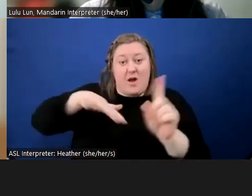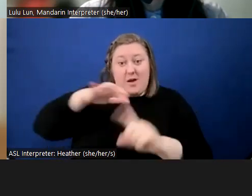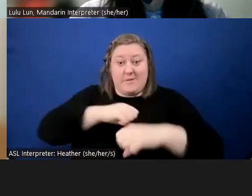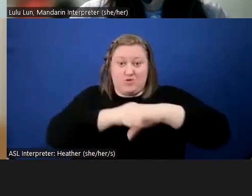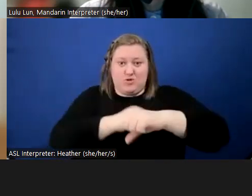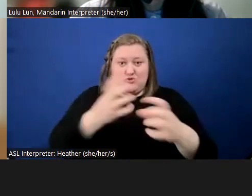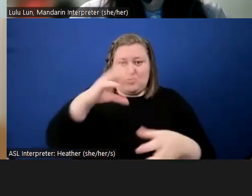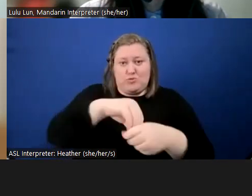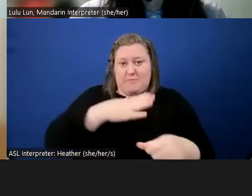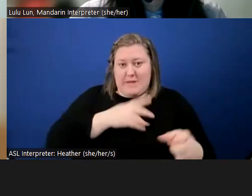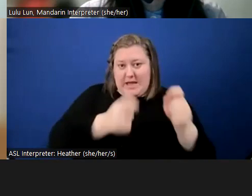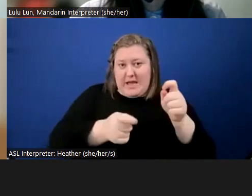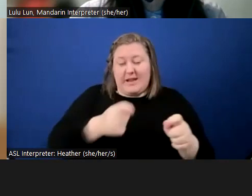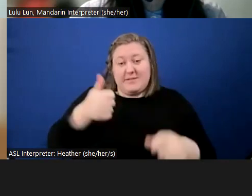edits.